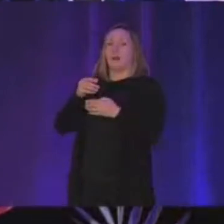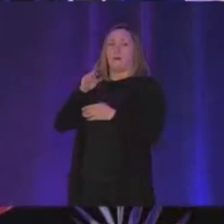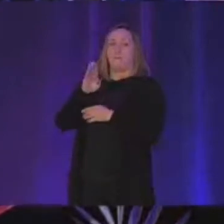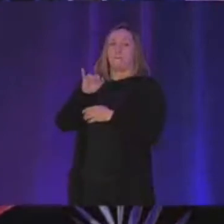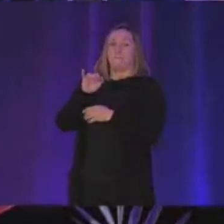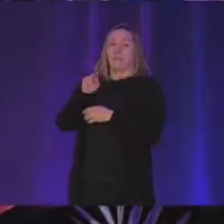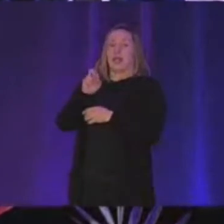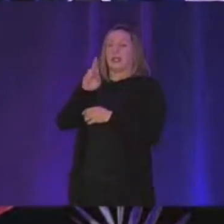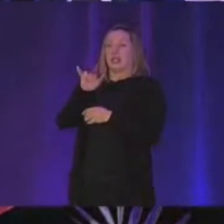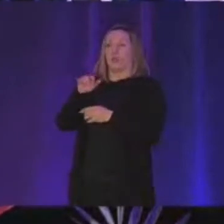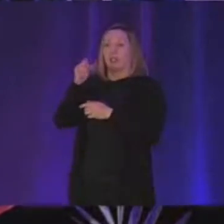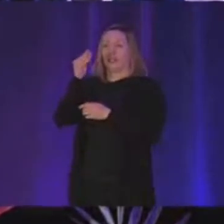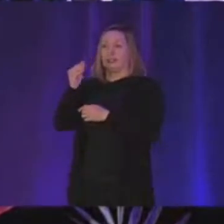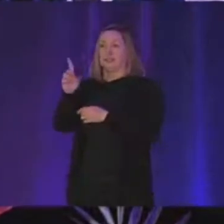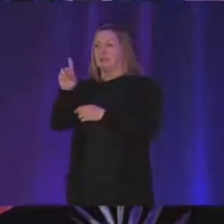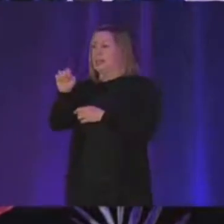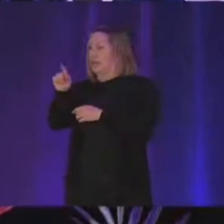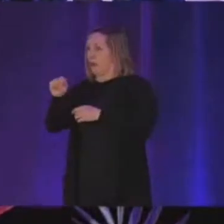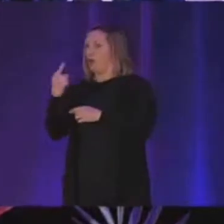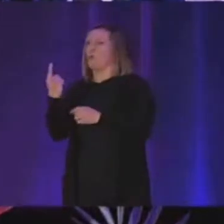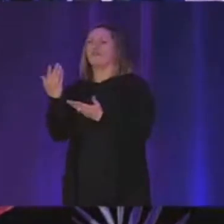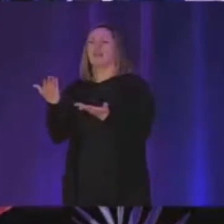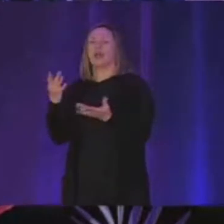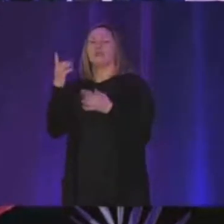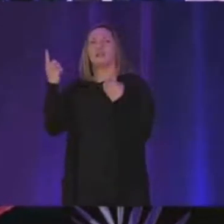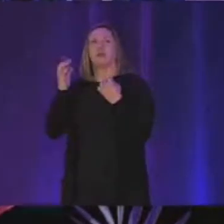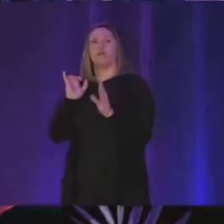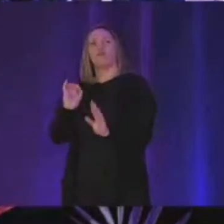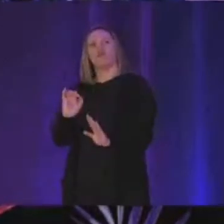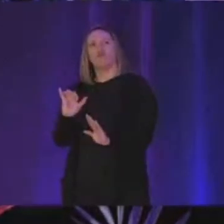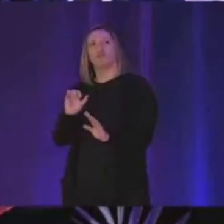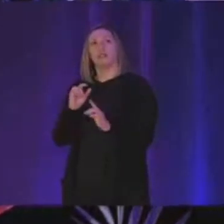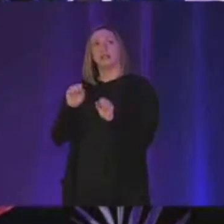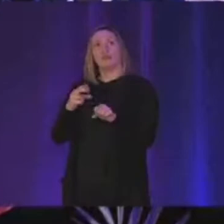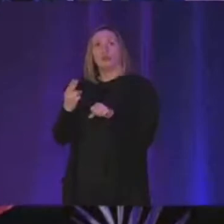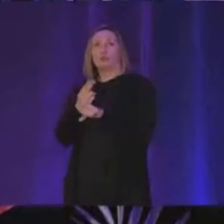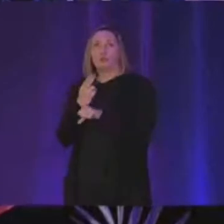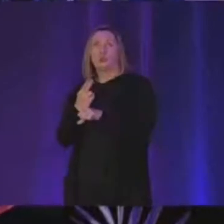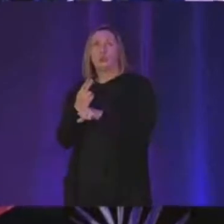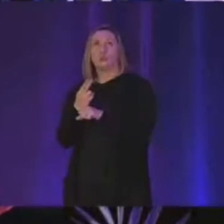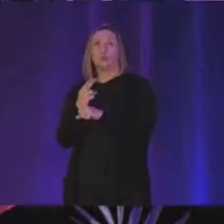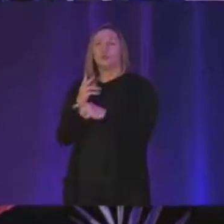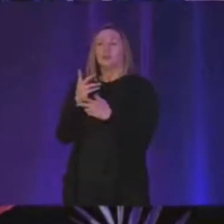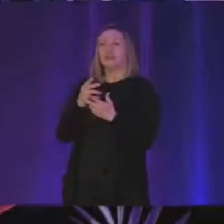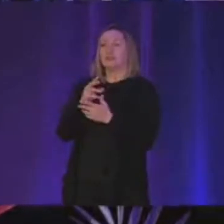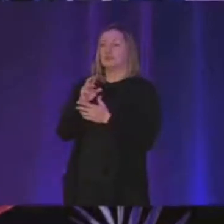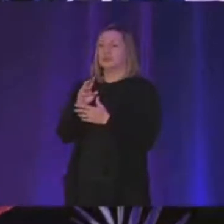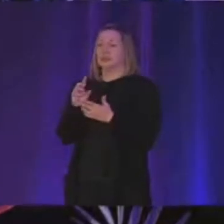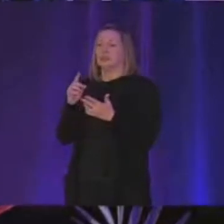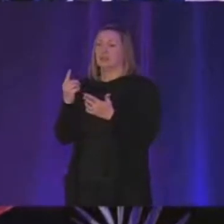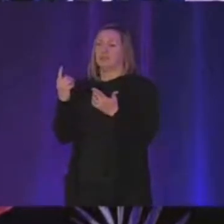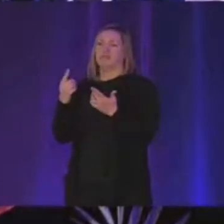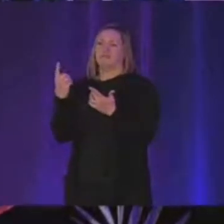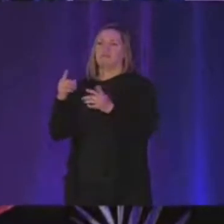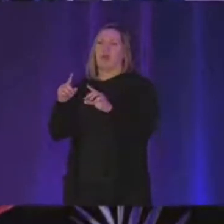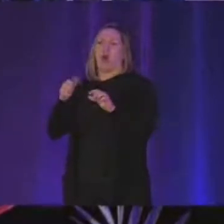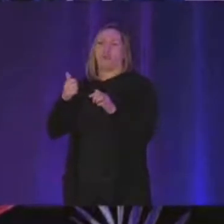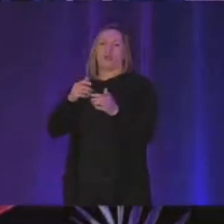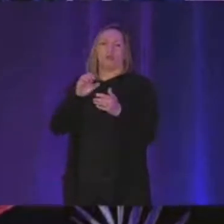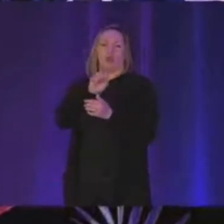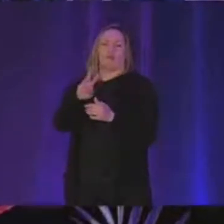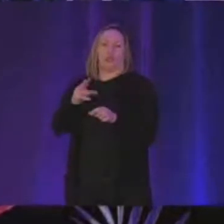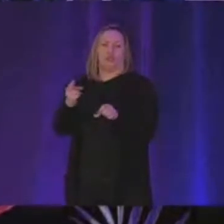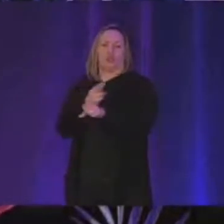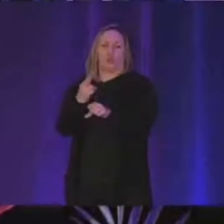this is uh one thing i was thinking about is like okay can we use like uh wasm to start using it and everything but in practice